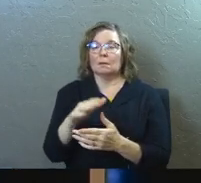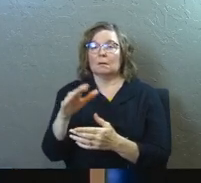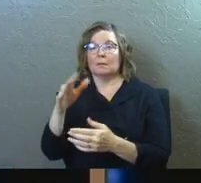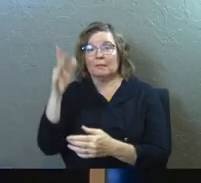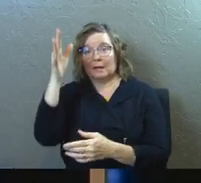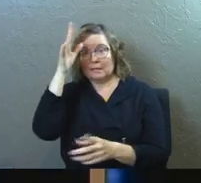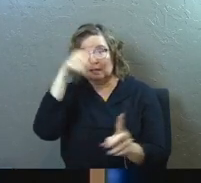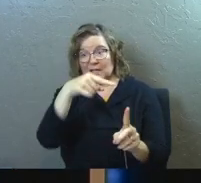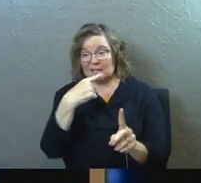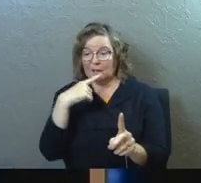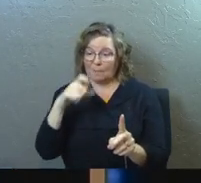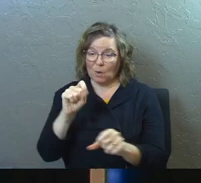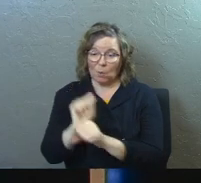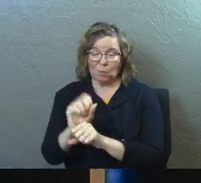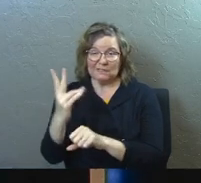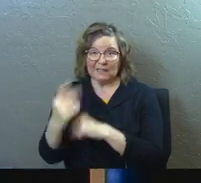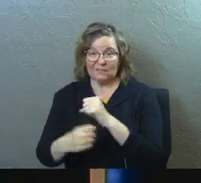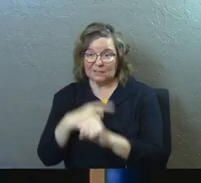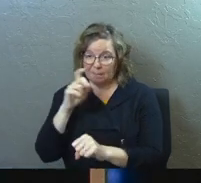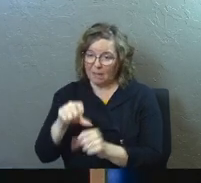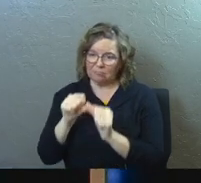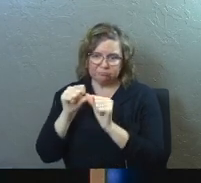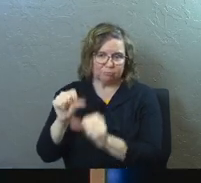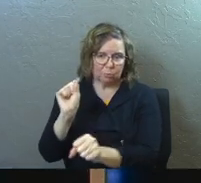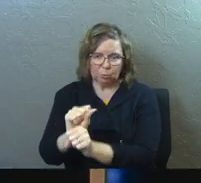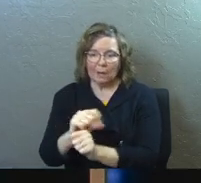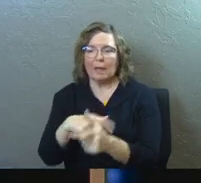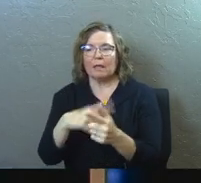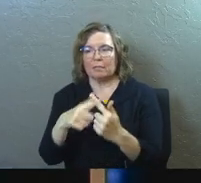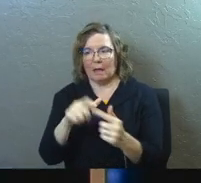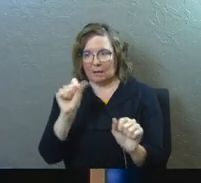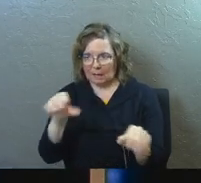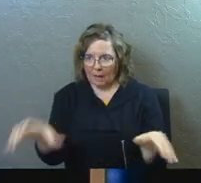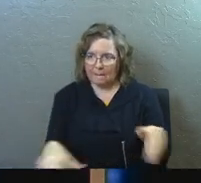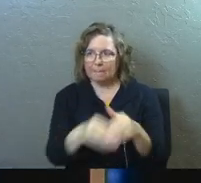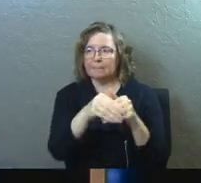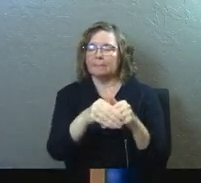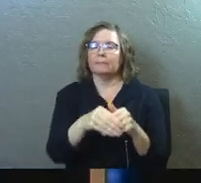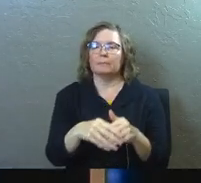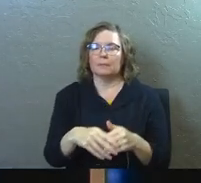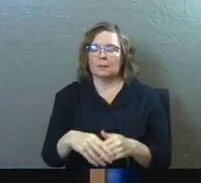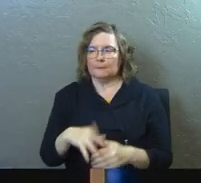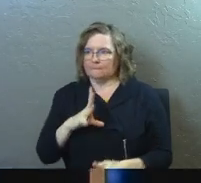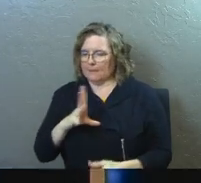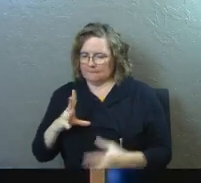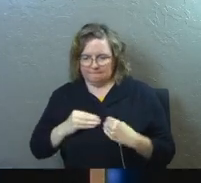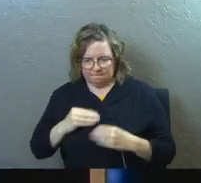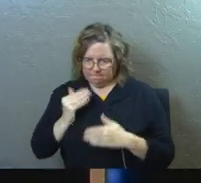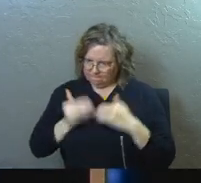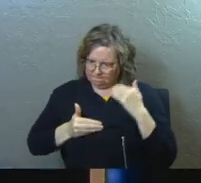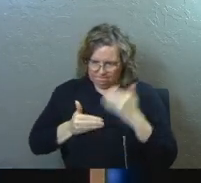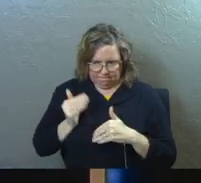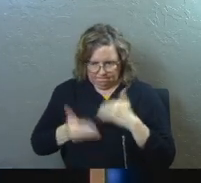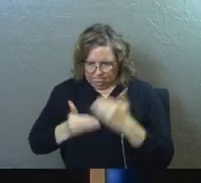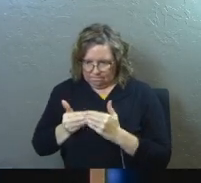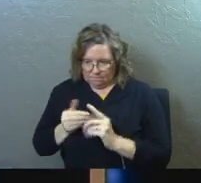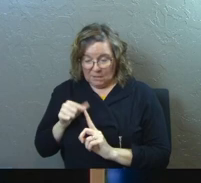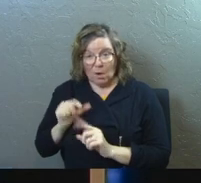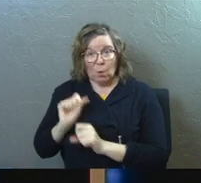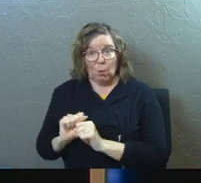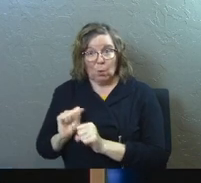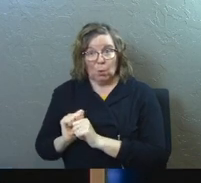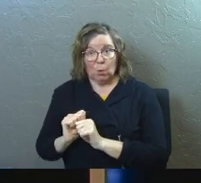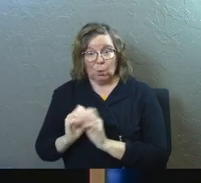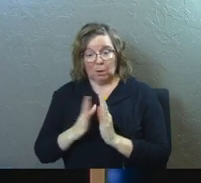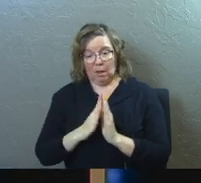years. But when he worked for seven years so that they could be married, it seemed like just a day to him,